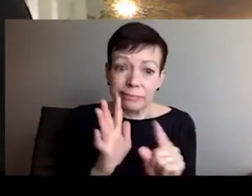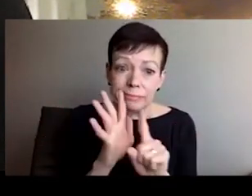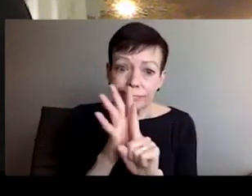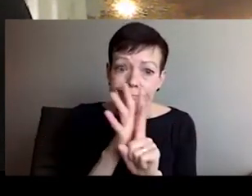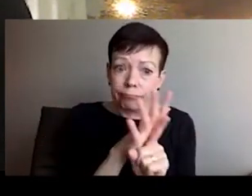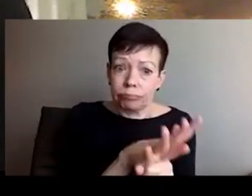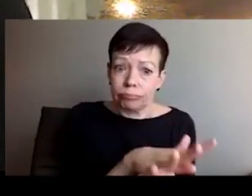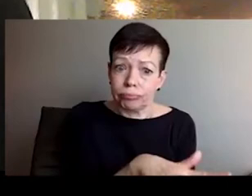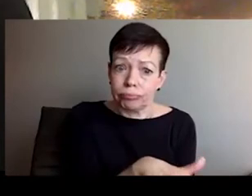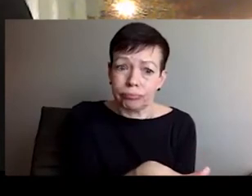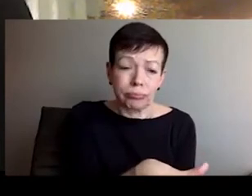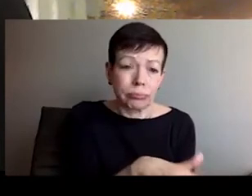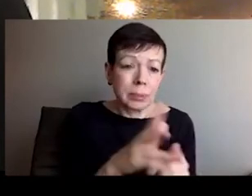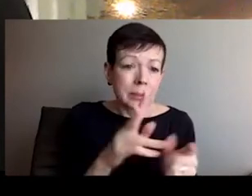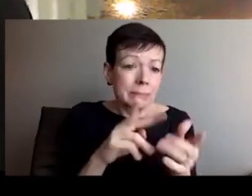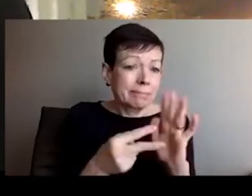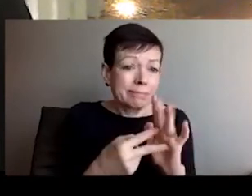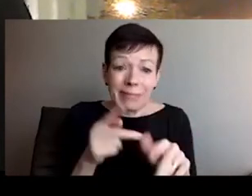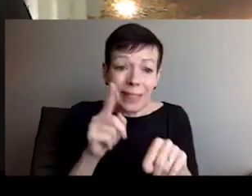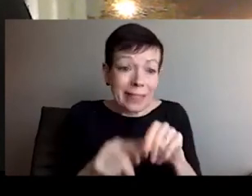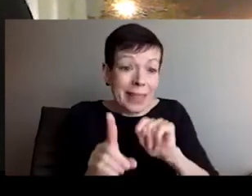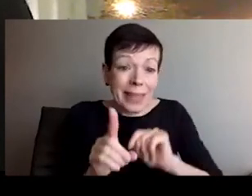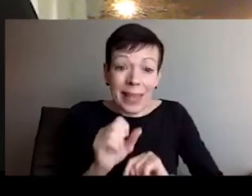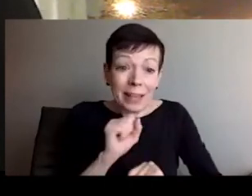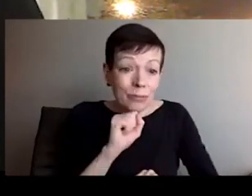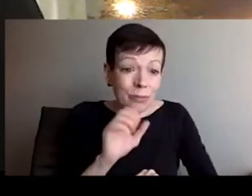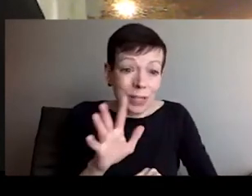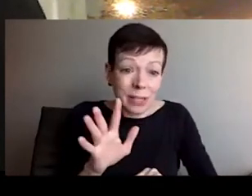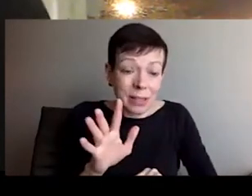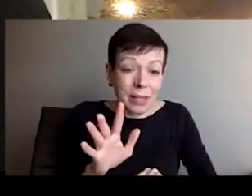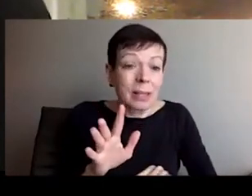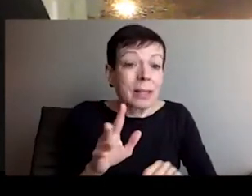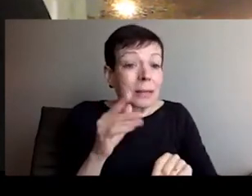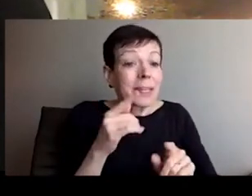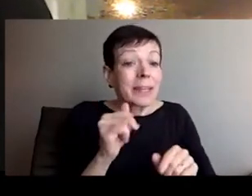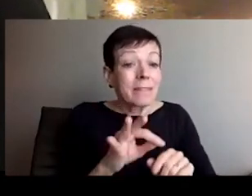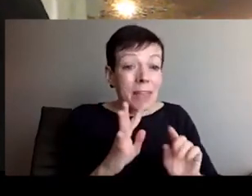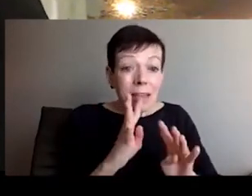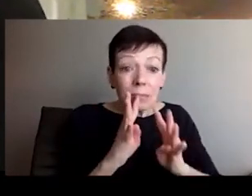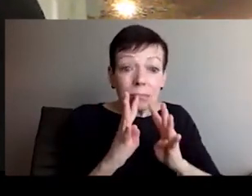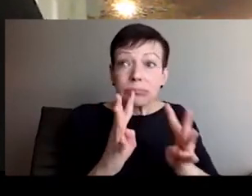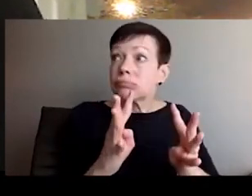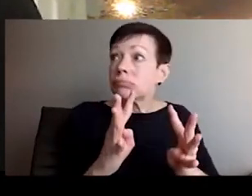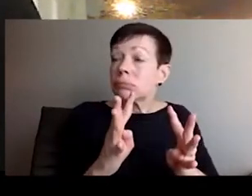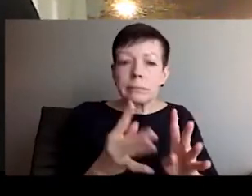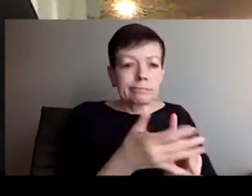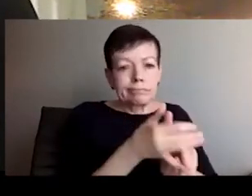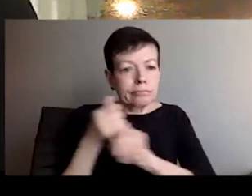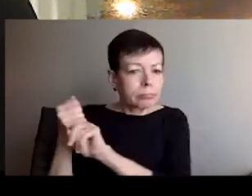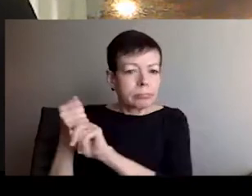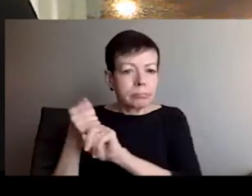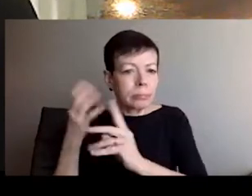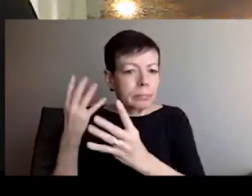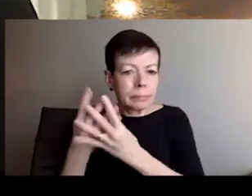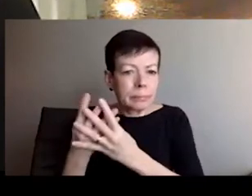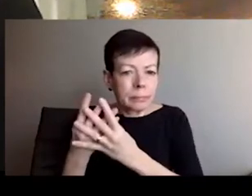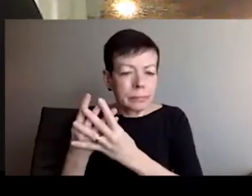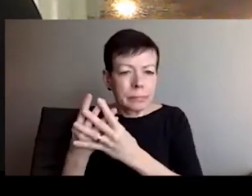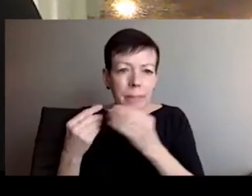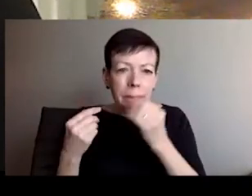population of Russia. And of course, all the voices which are against this war is very important.